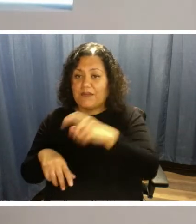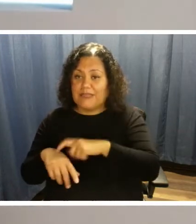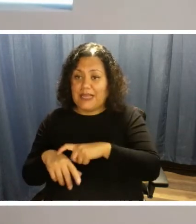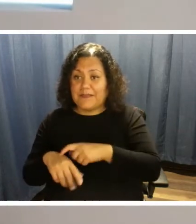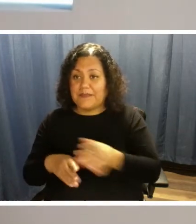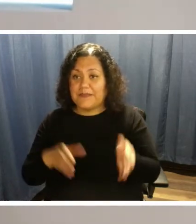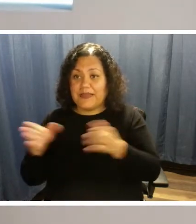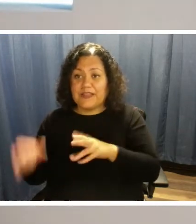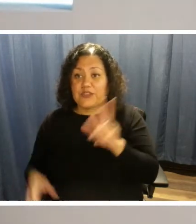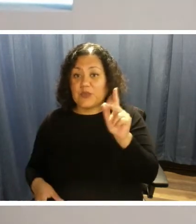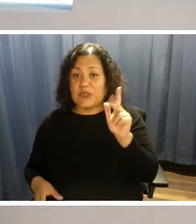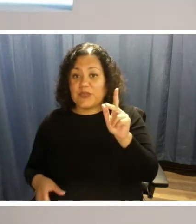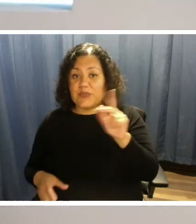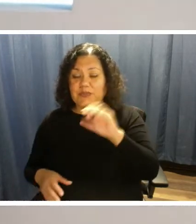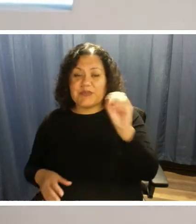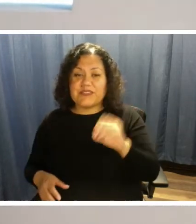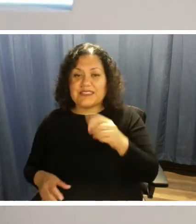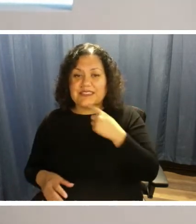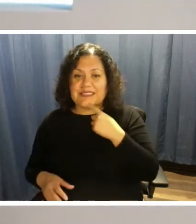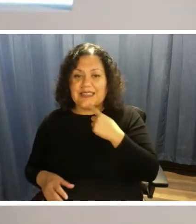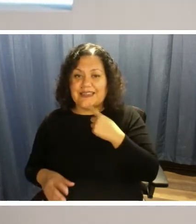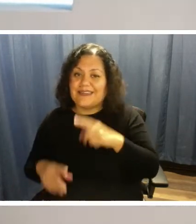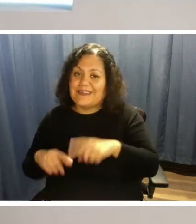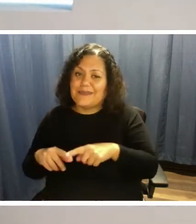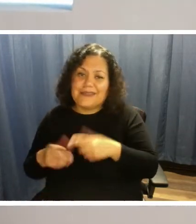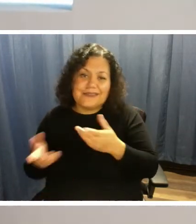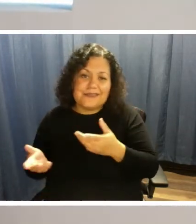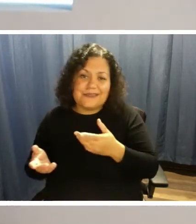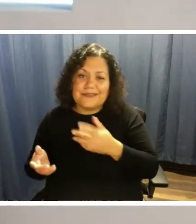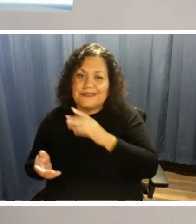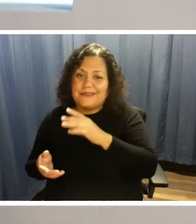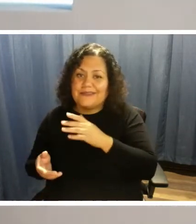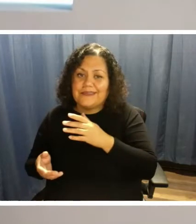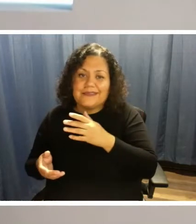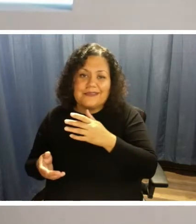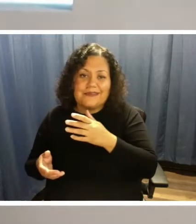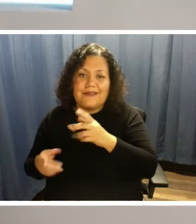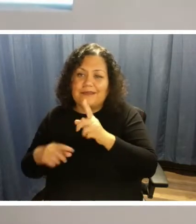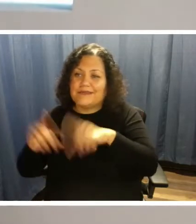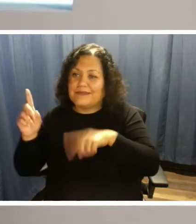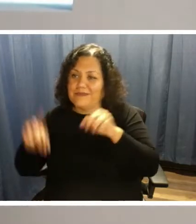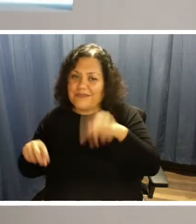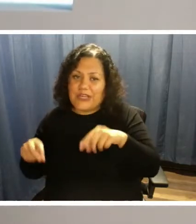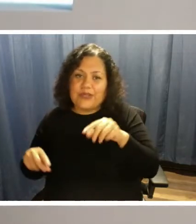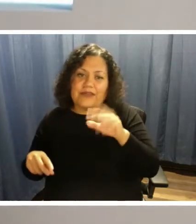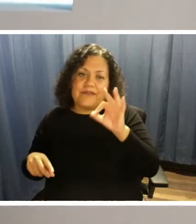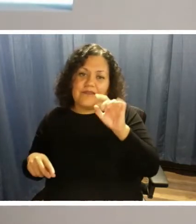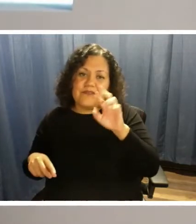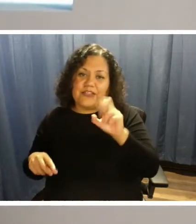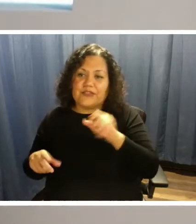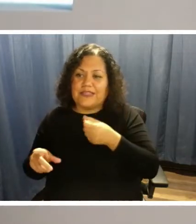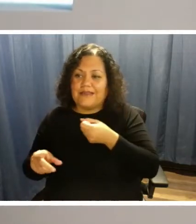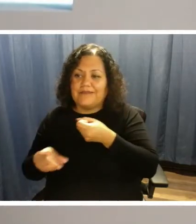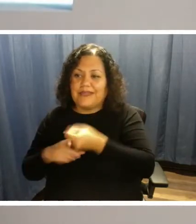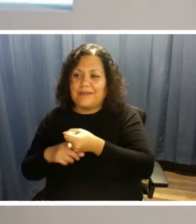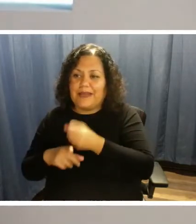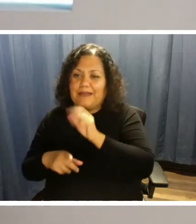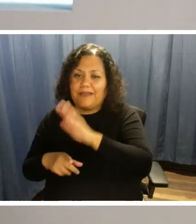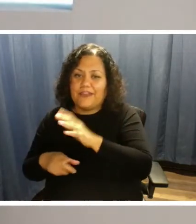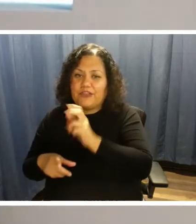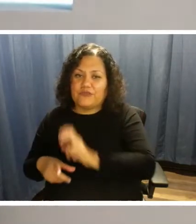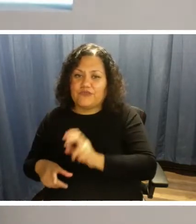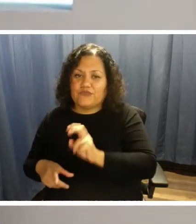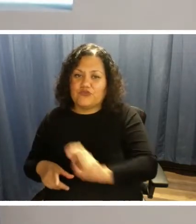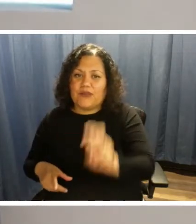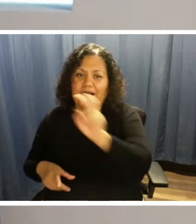23% say that their reservations are made based on different factors that impact their travel. So thank you so much